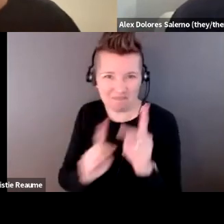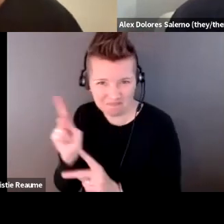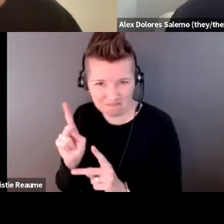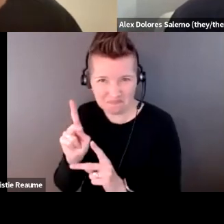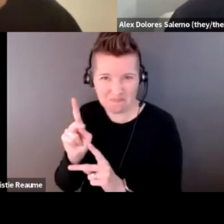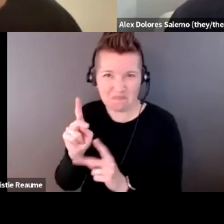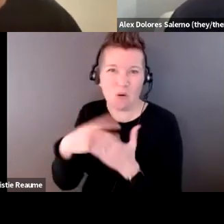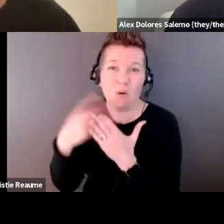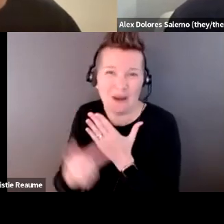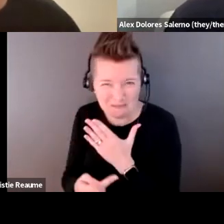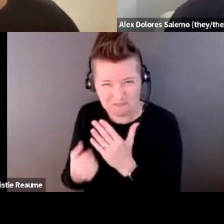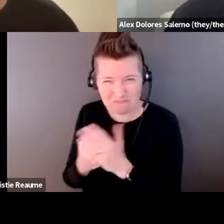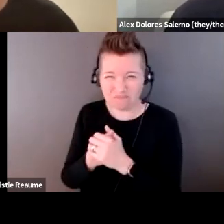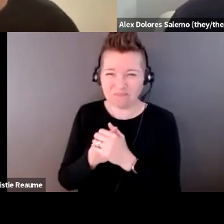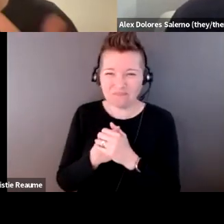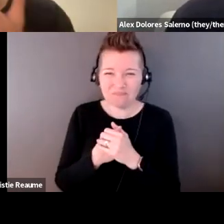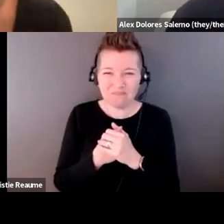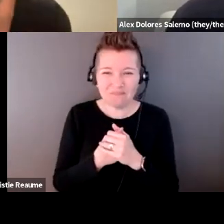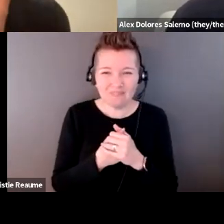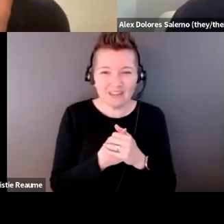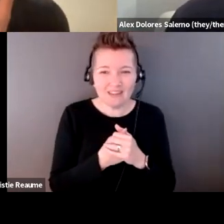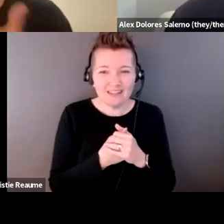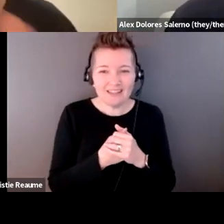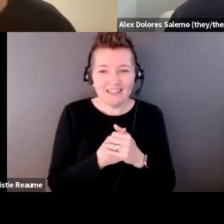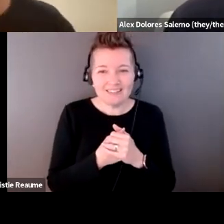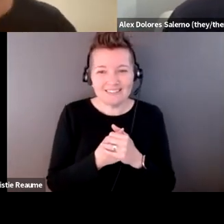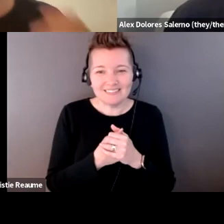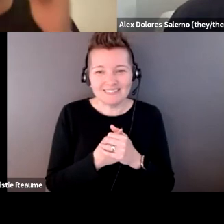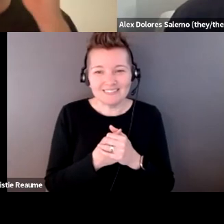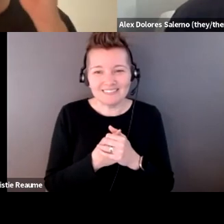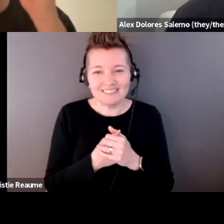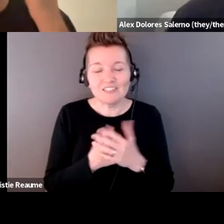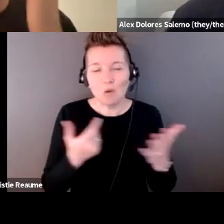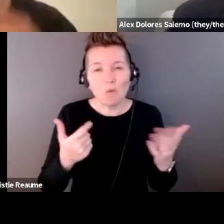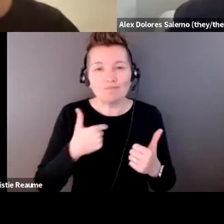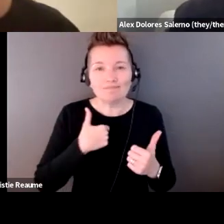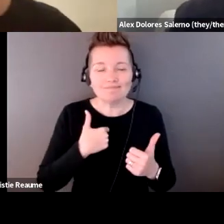I would say like I come from a much more privileged place of moving through that space.